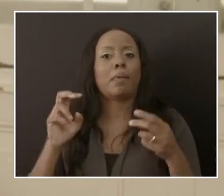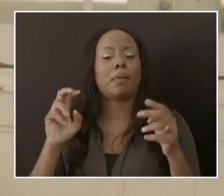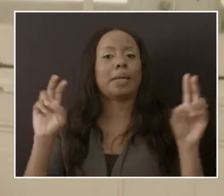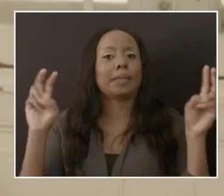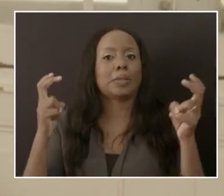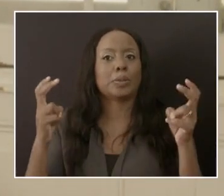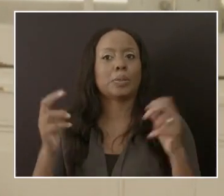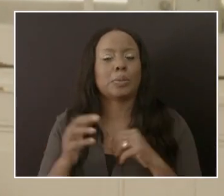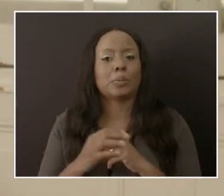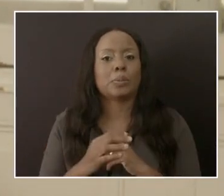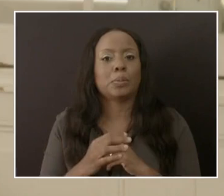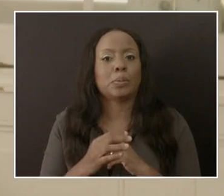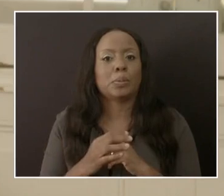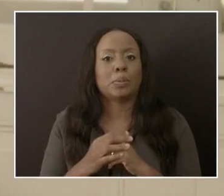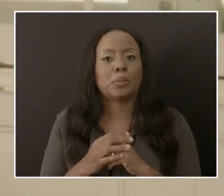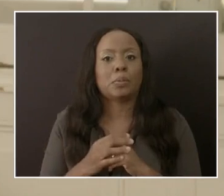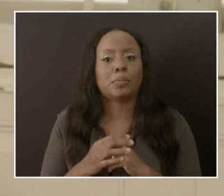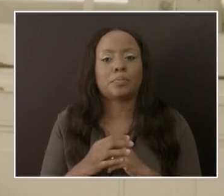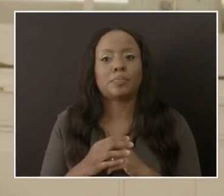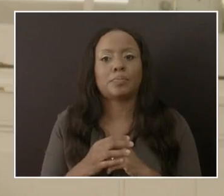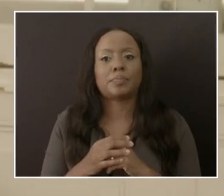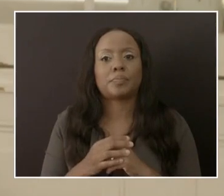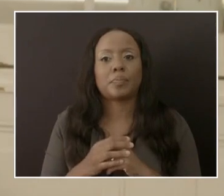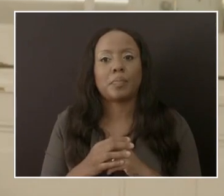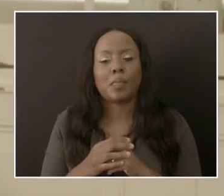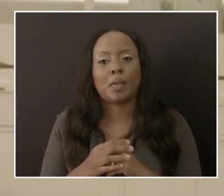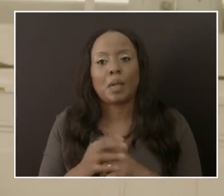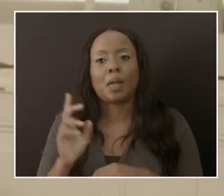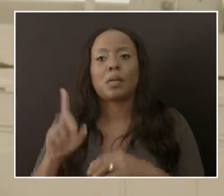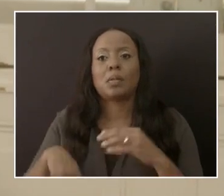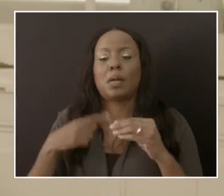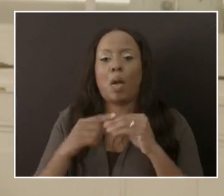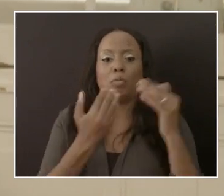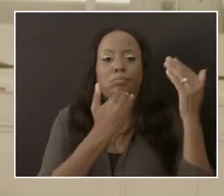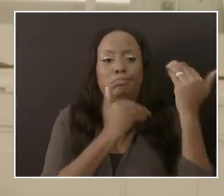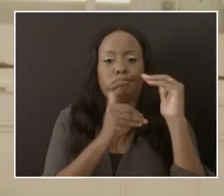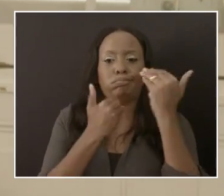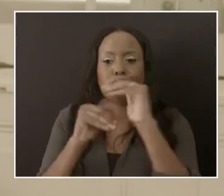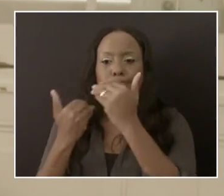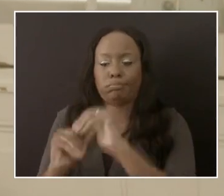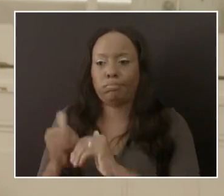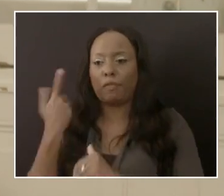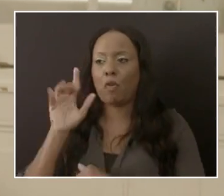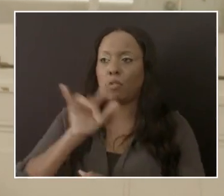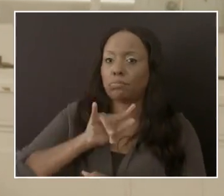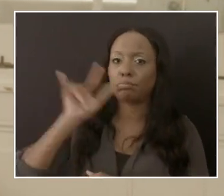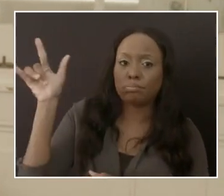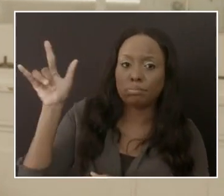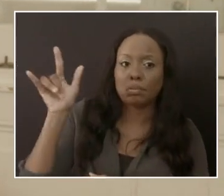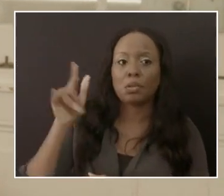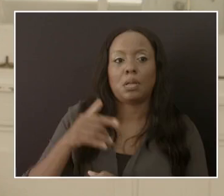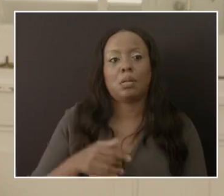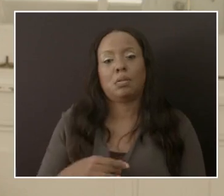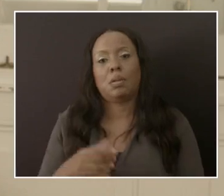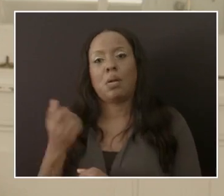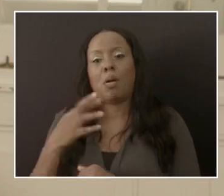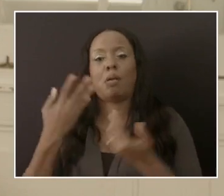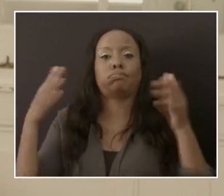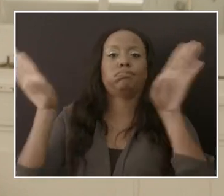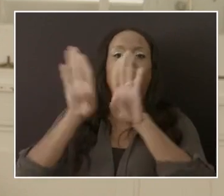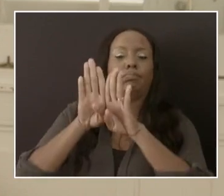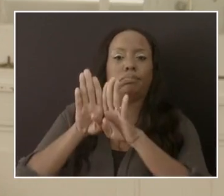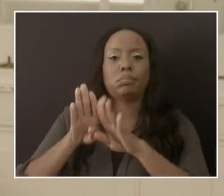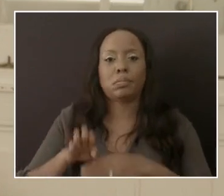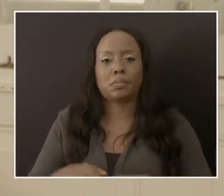make decisions regarding closure of borders or restriction of travel. And as I have